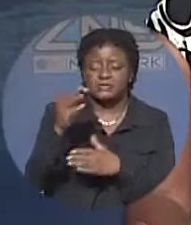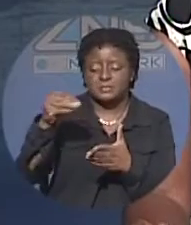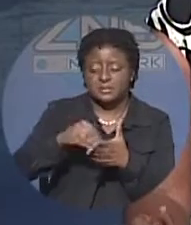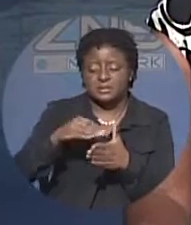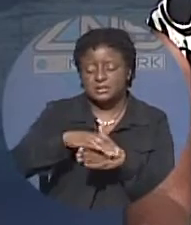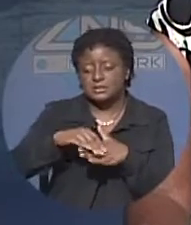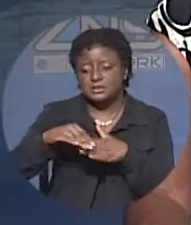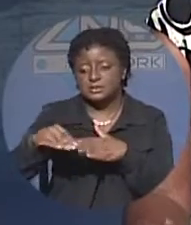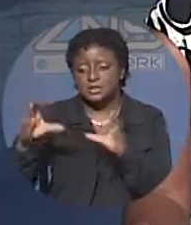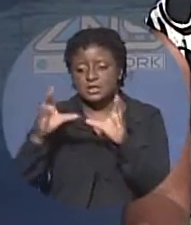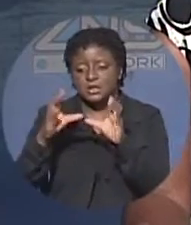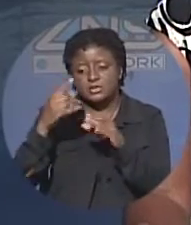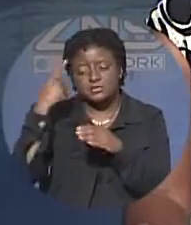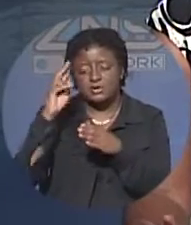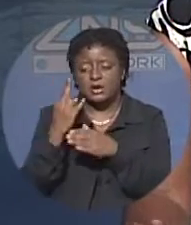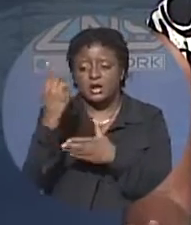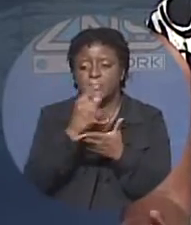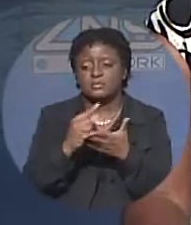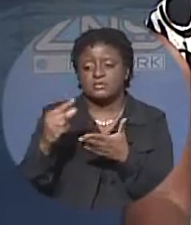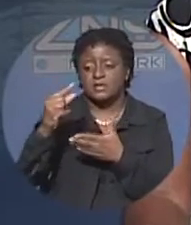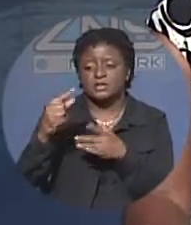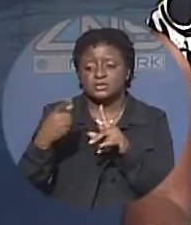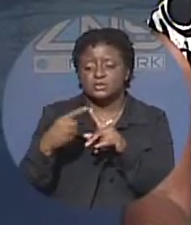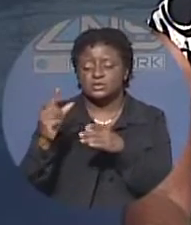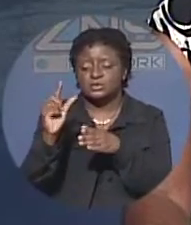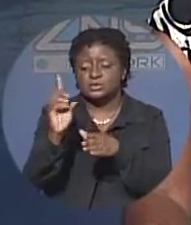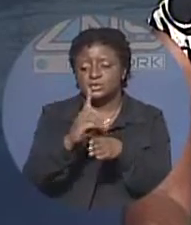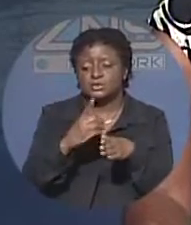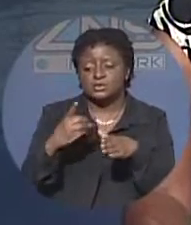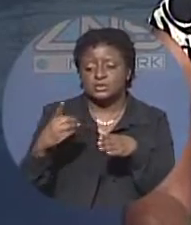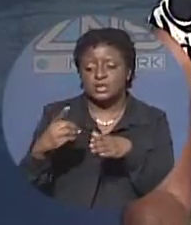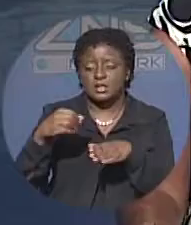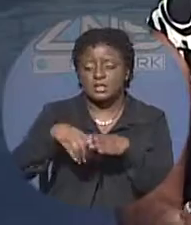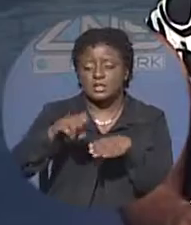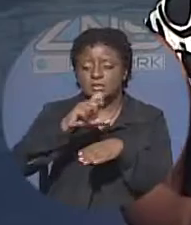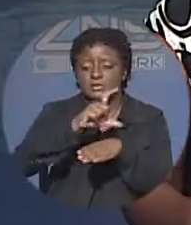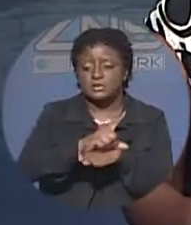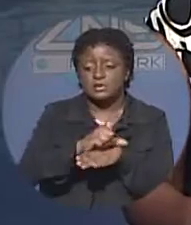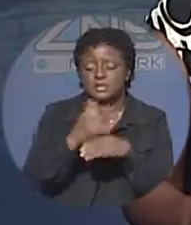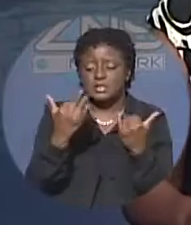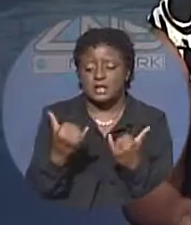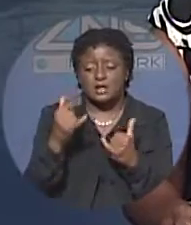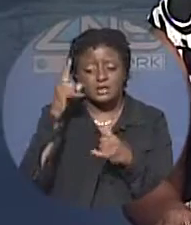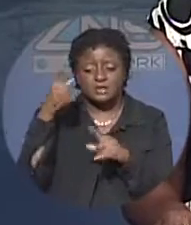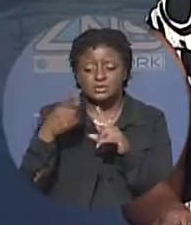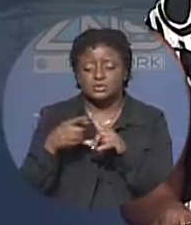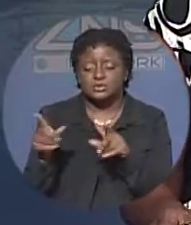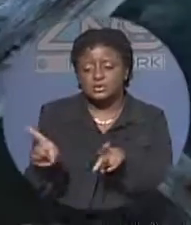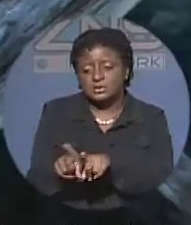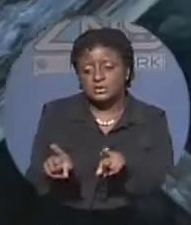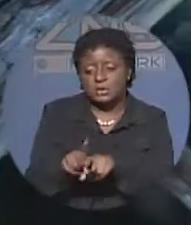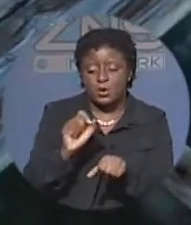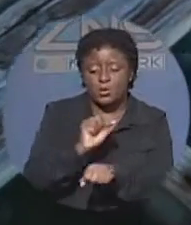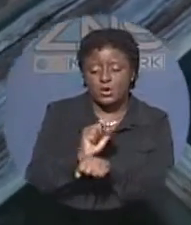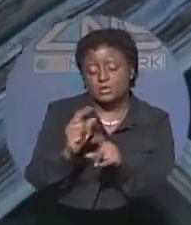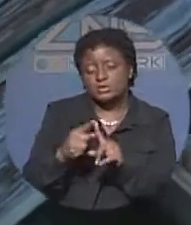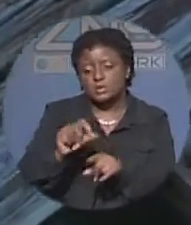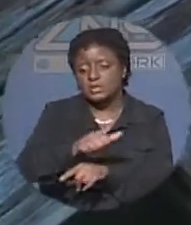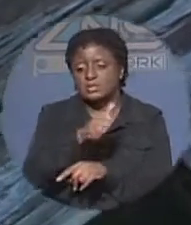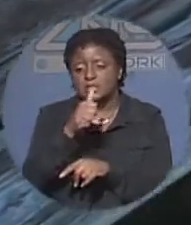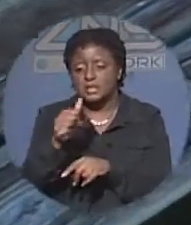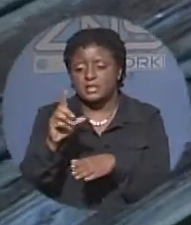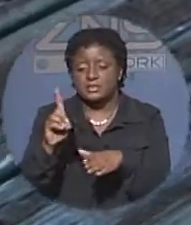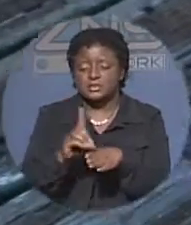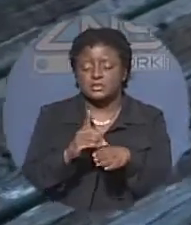eluthera and now is looking to do similar works at another dock on the island here's carla palmer the homer island